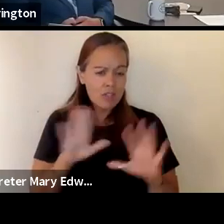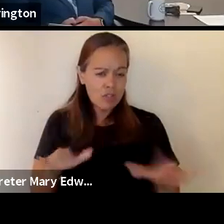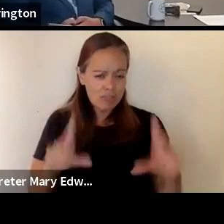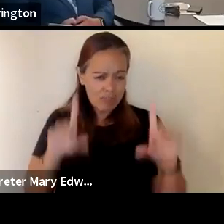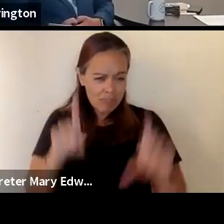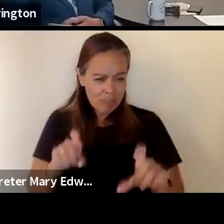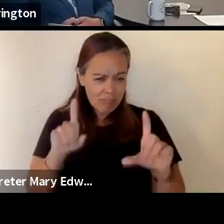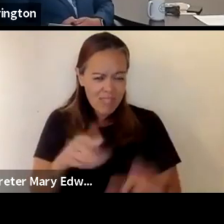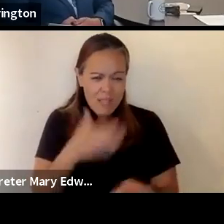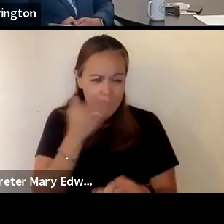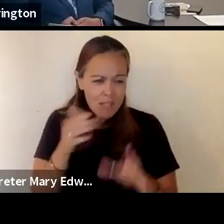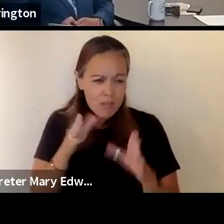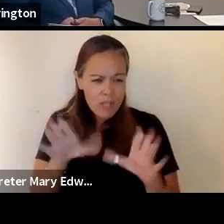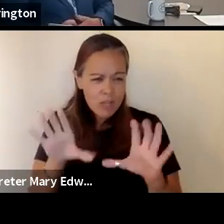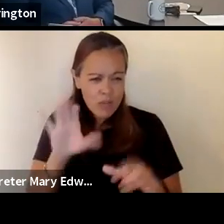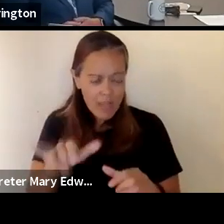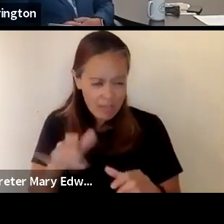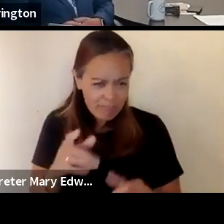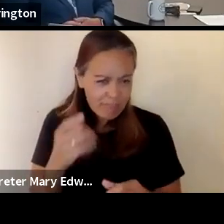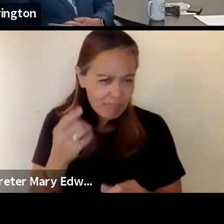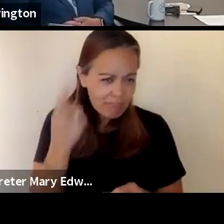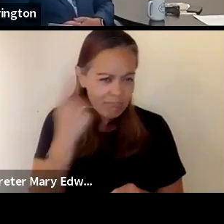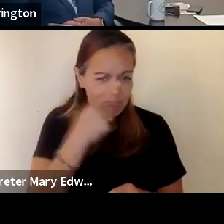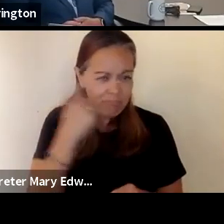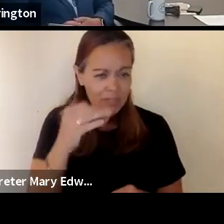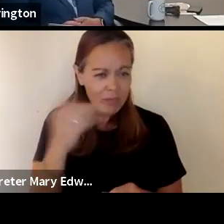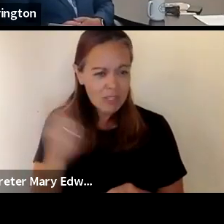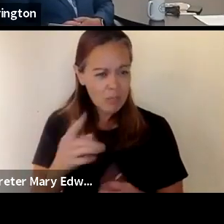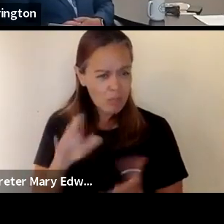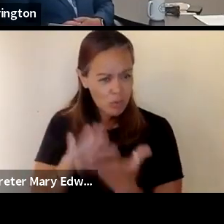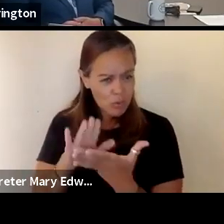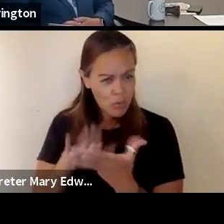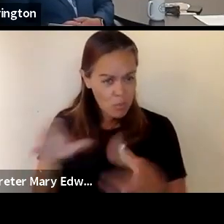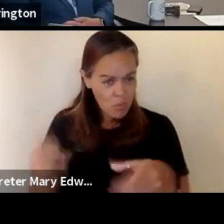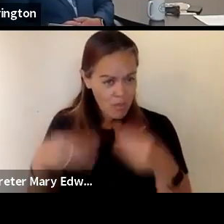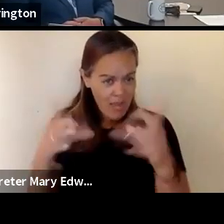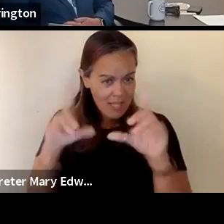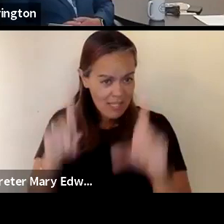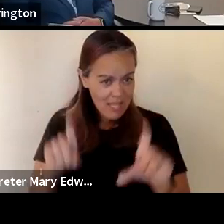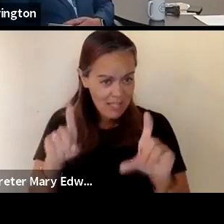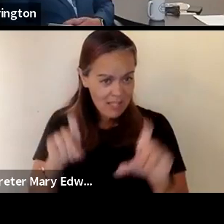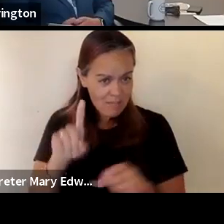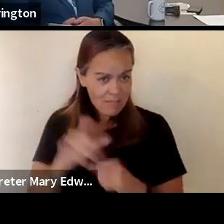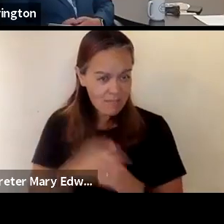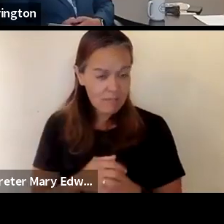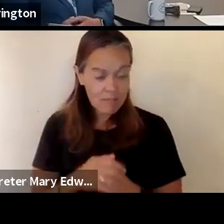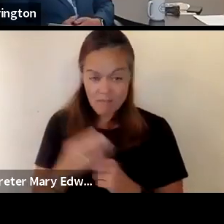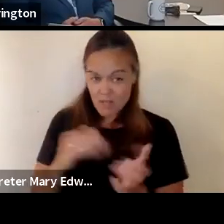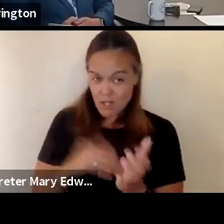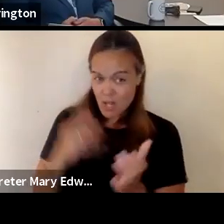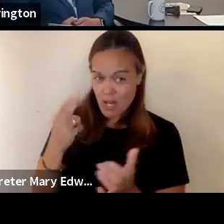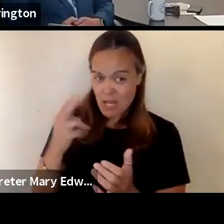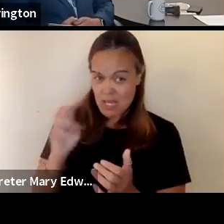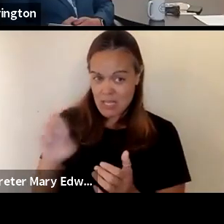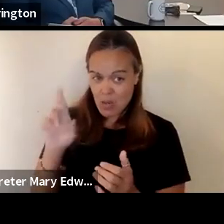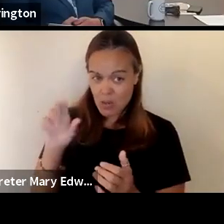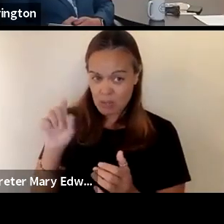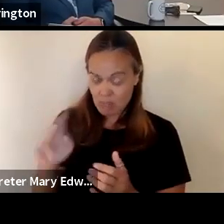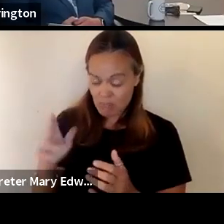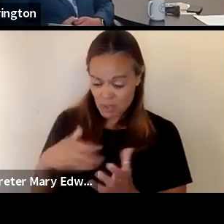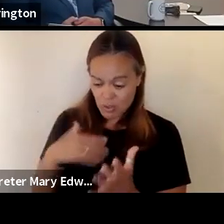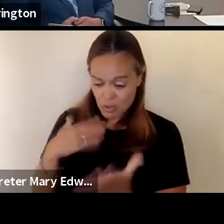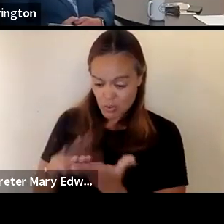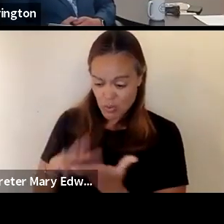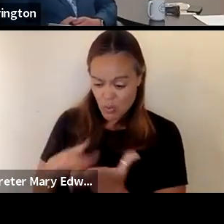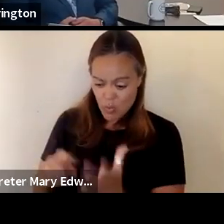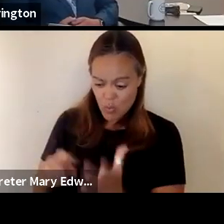wondering the best way to do this they're wondering if this is something their school will be providing um dr herrington could you talk about whether schools are